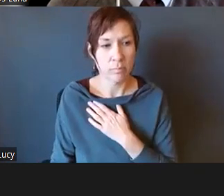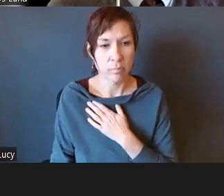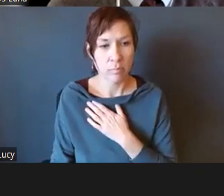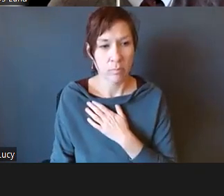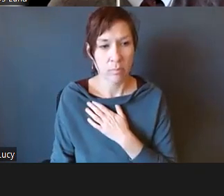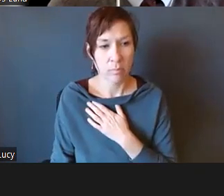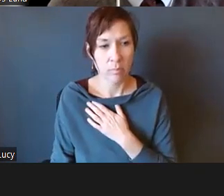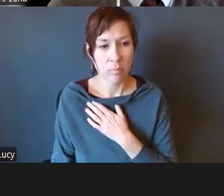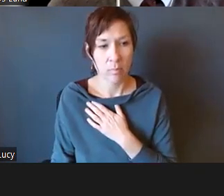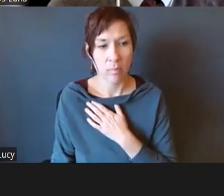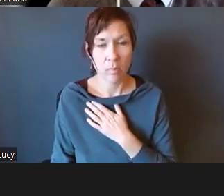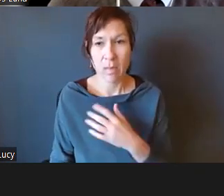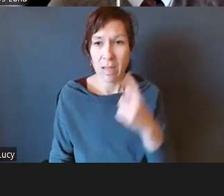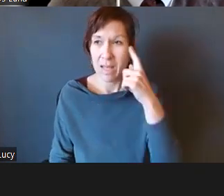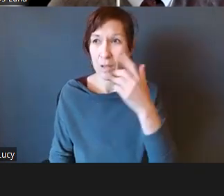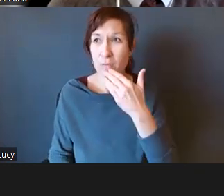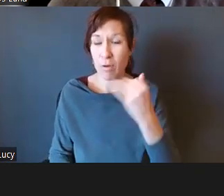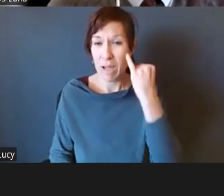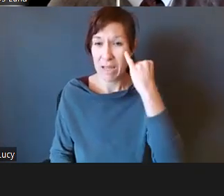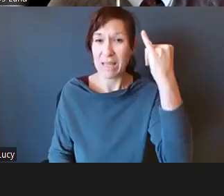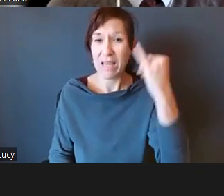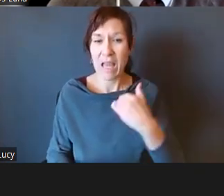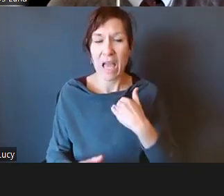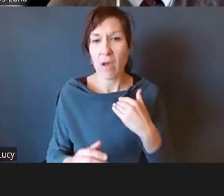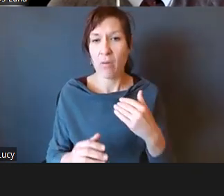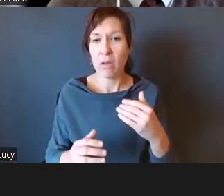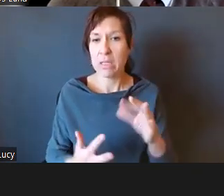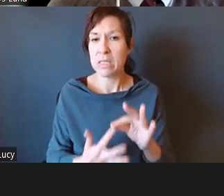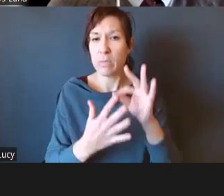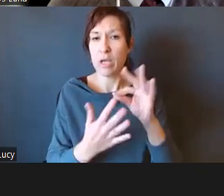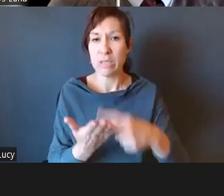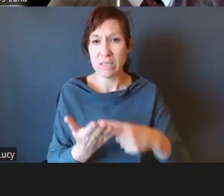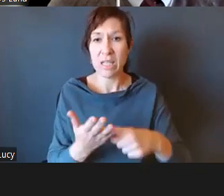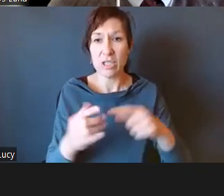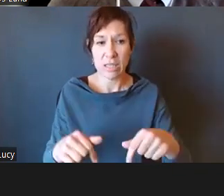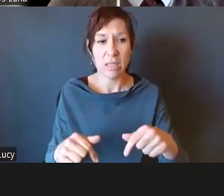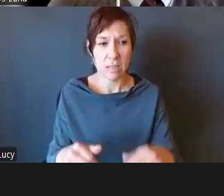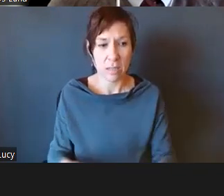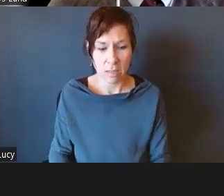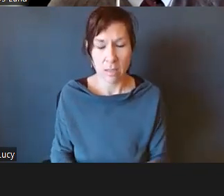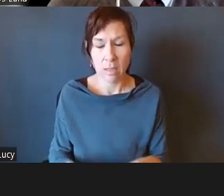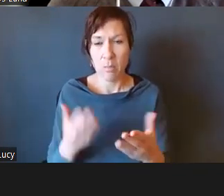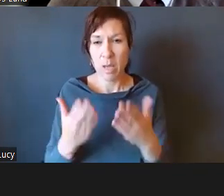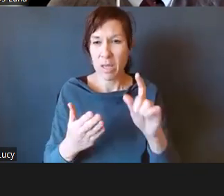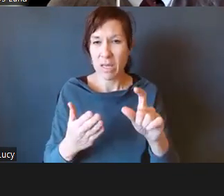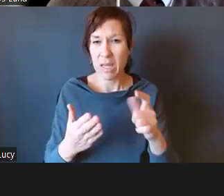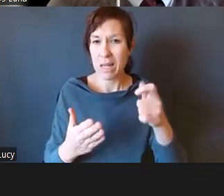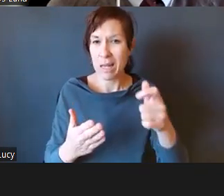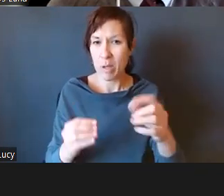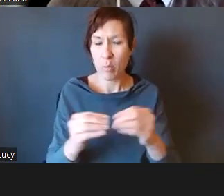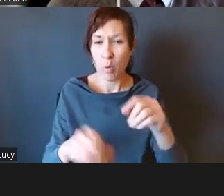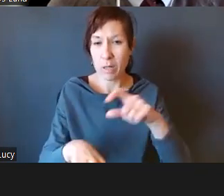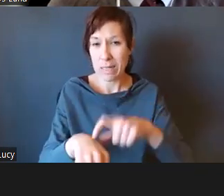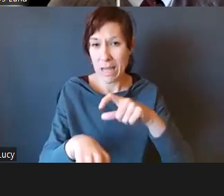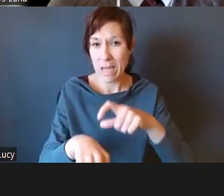I think it's a good idea to have a special discussion of this, and maybe we might need a little bit more time. If